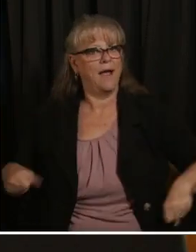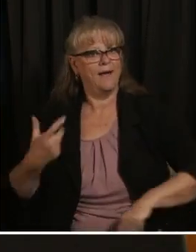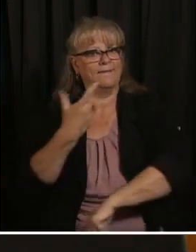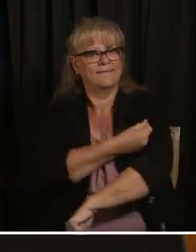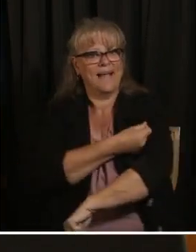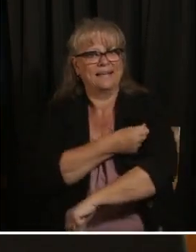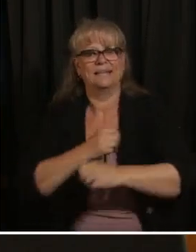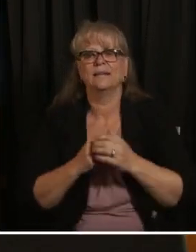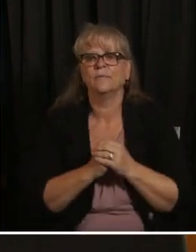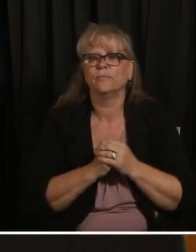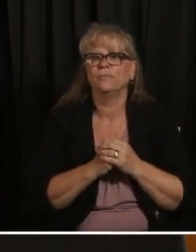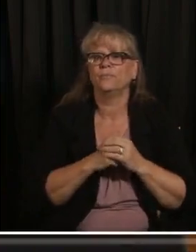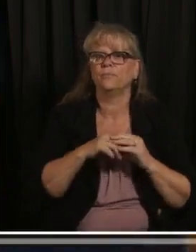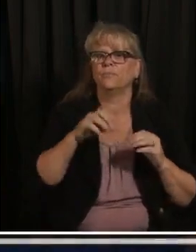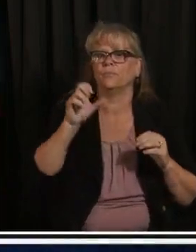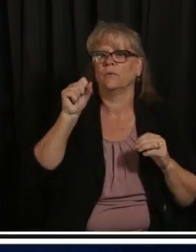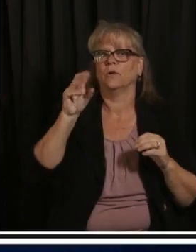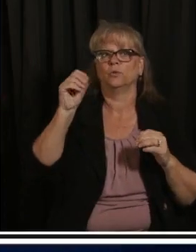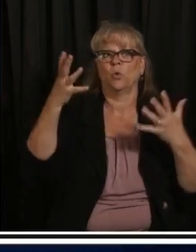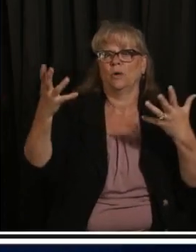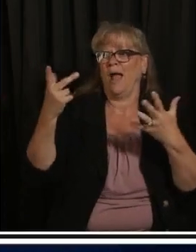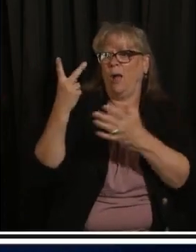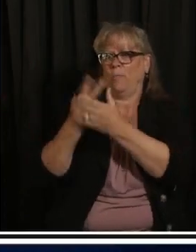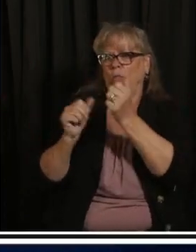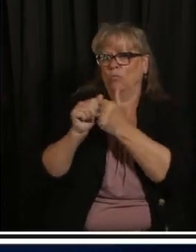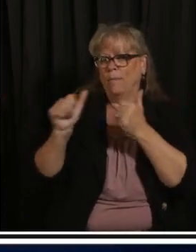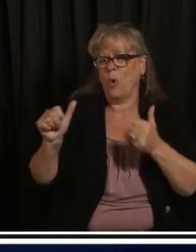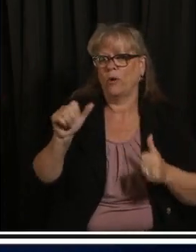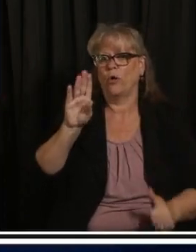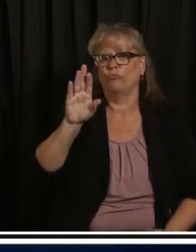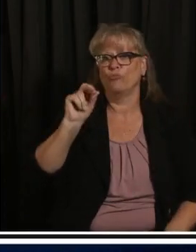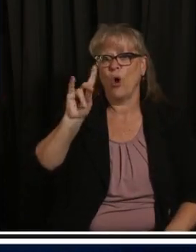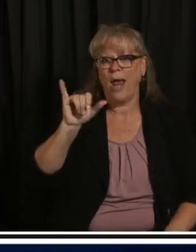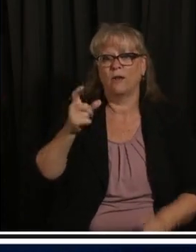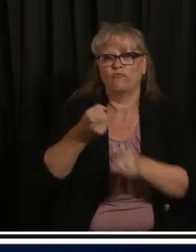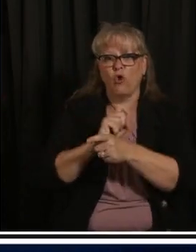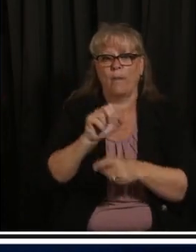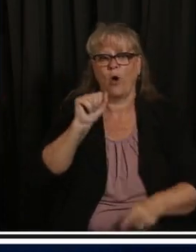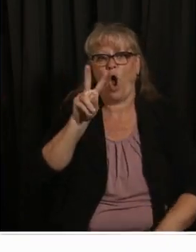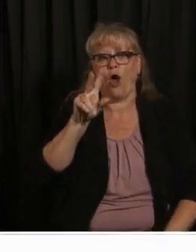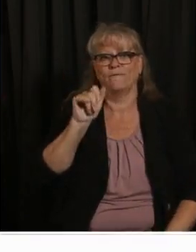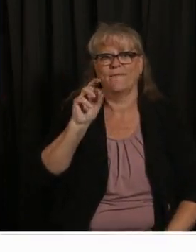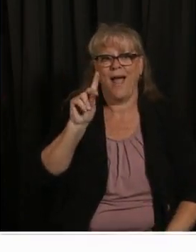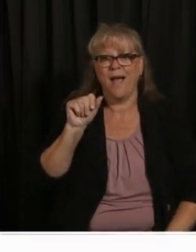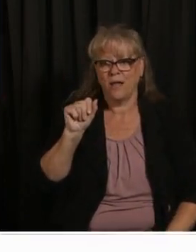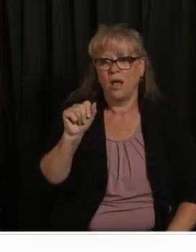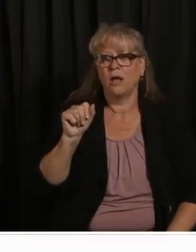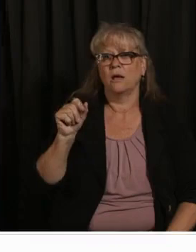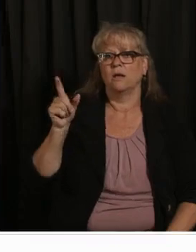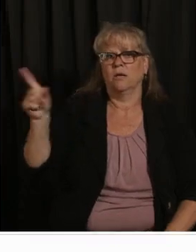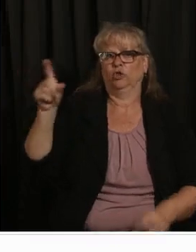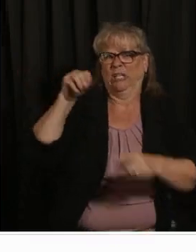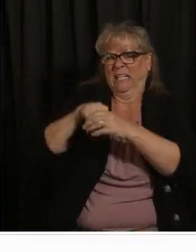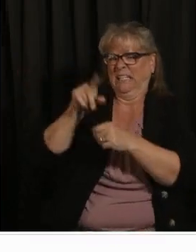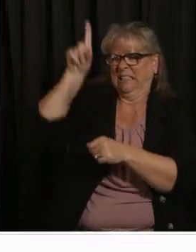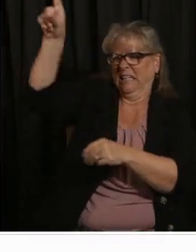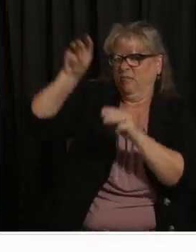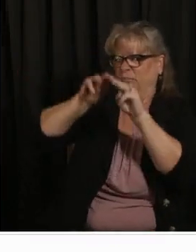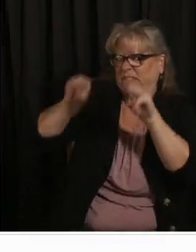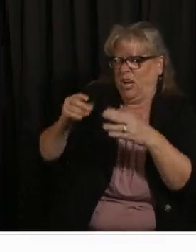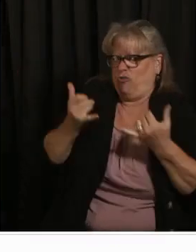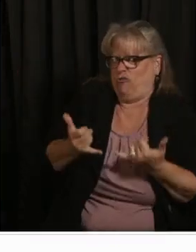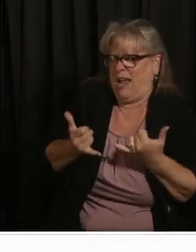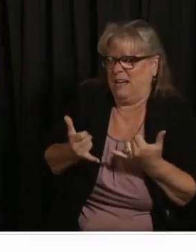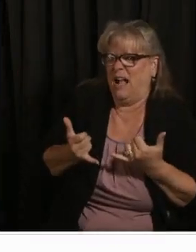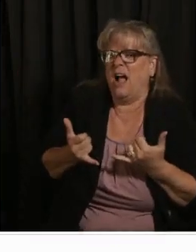first Brady from Arvada joining us from the great state of Montana Brady is boldly leading the charge on key issues